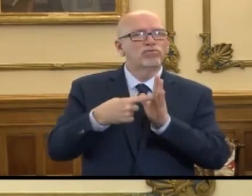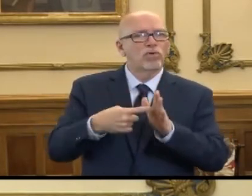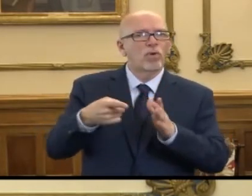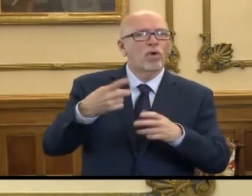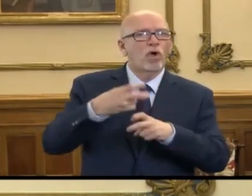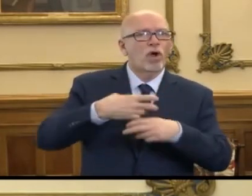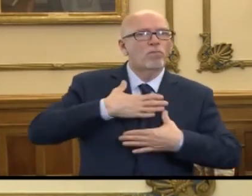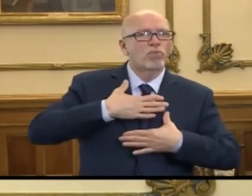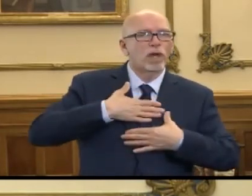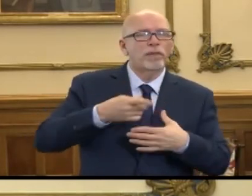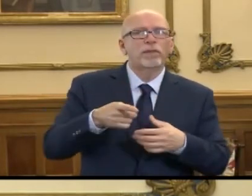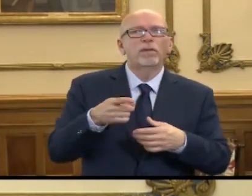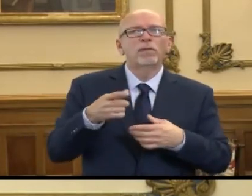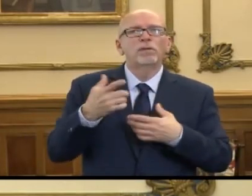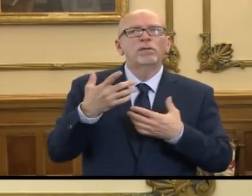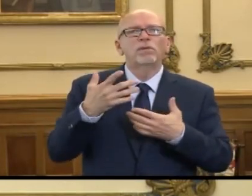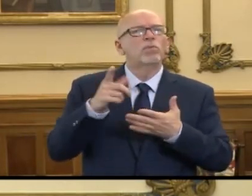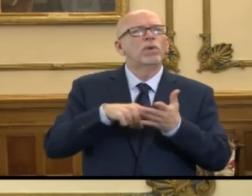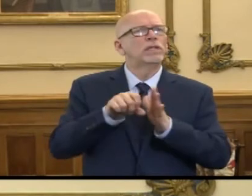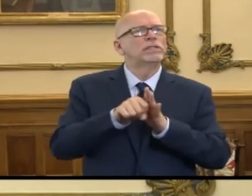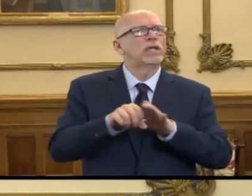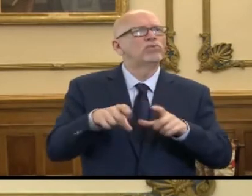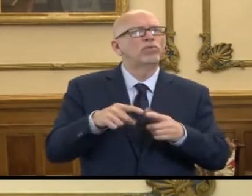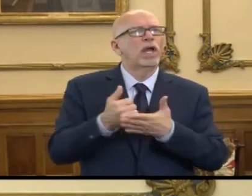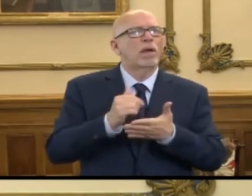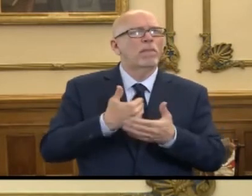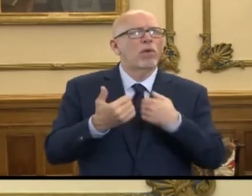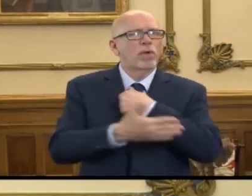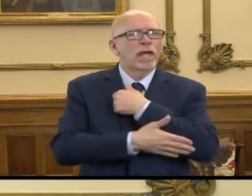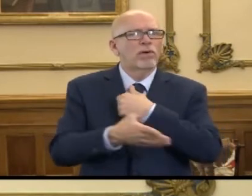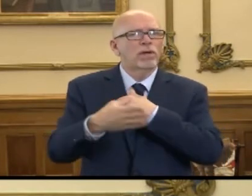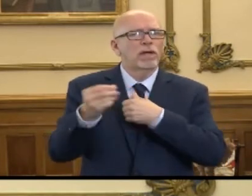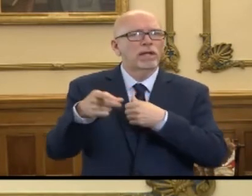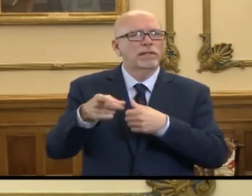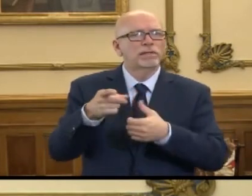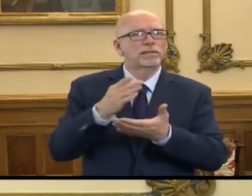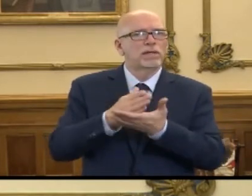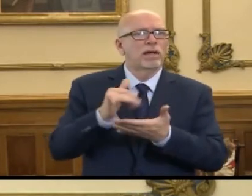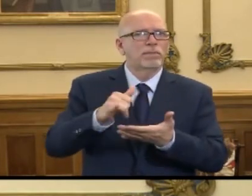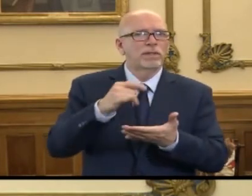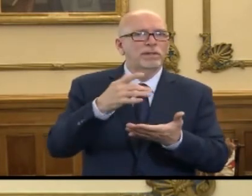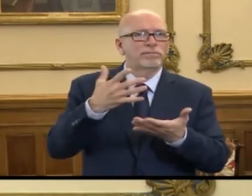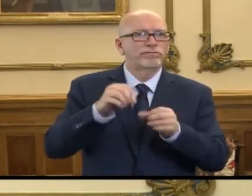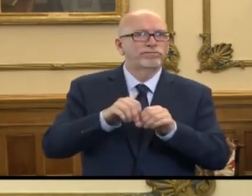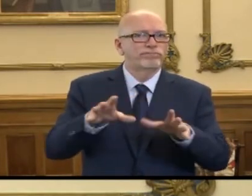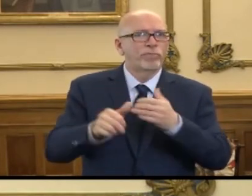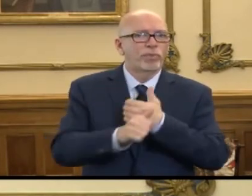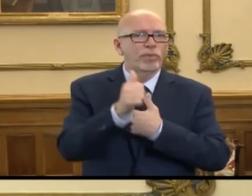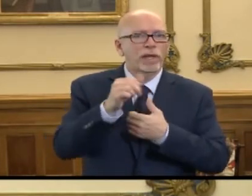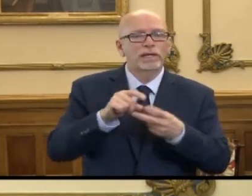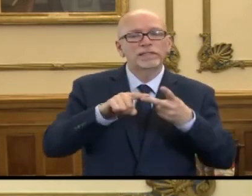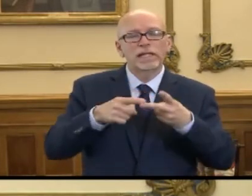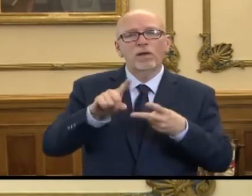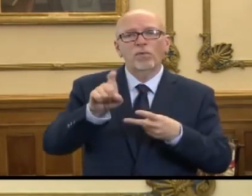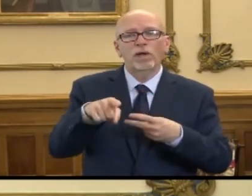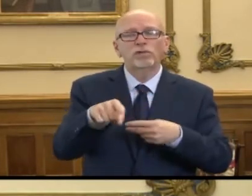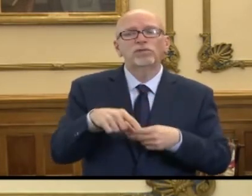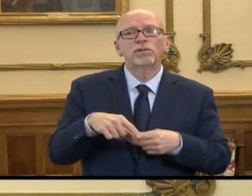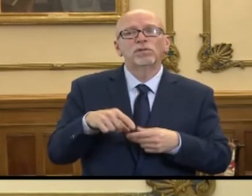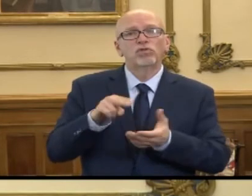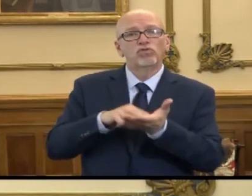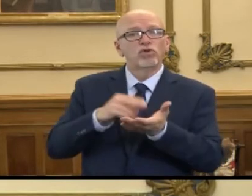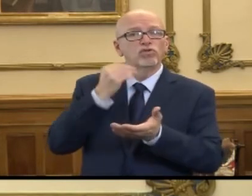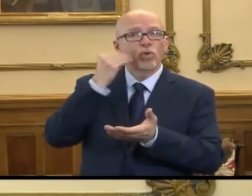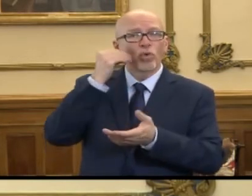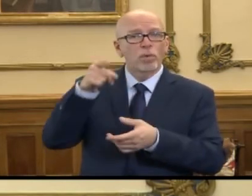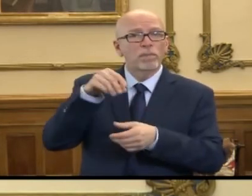shortness of breath, what is the state doing to help our county and stop the spread? My second question is, nursing